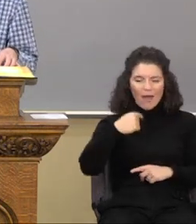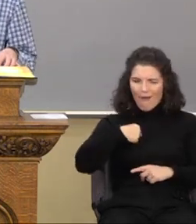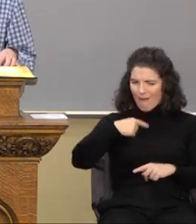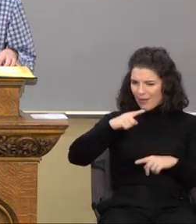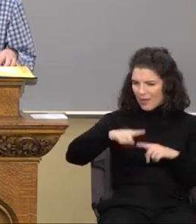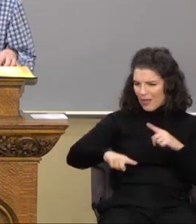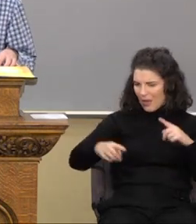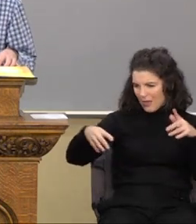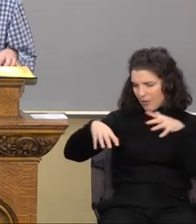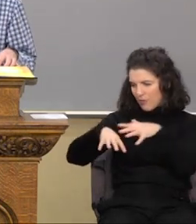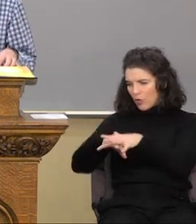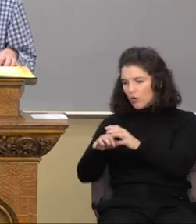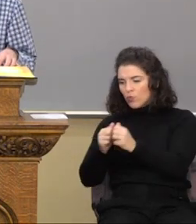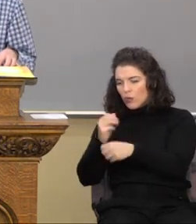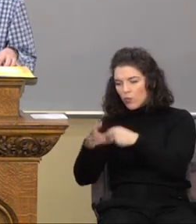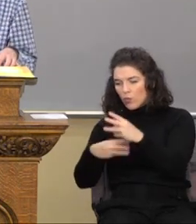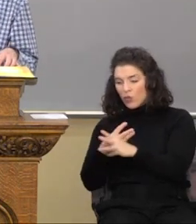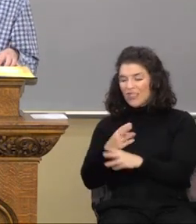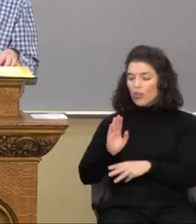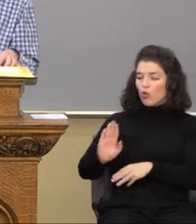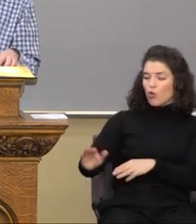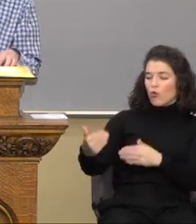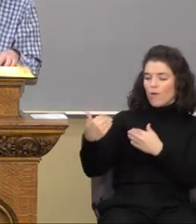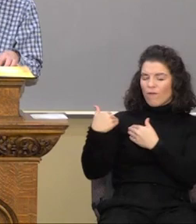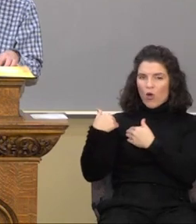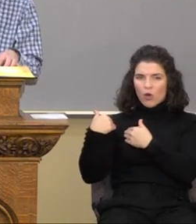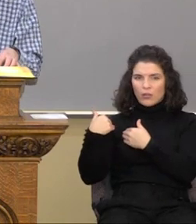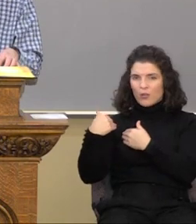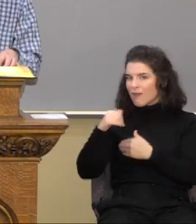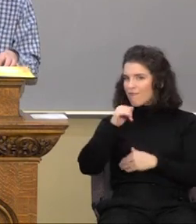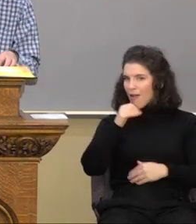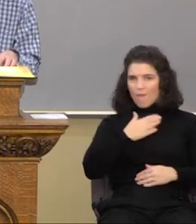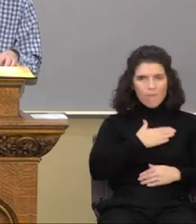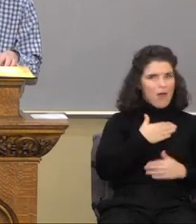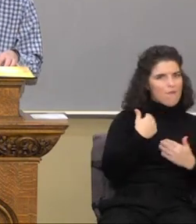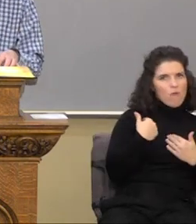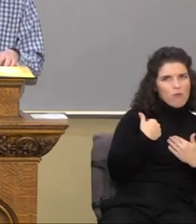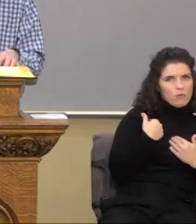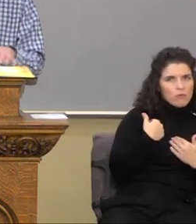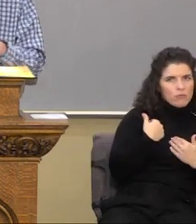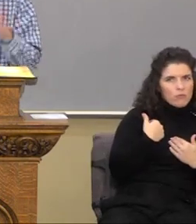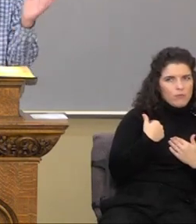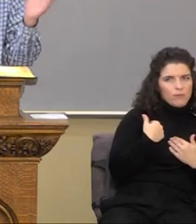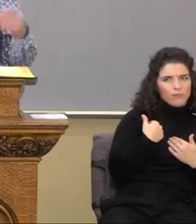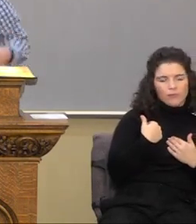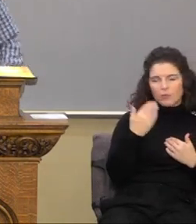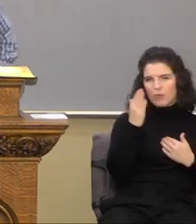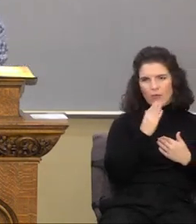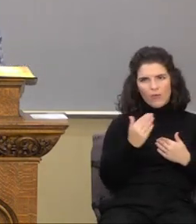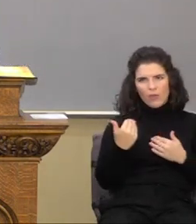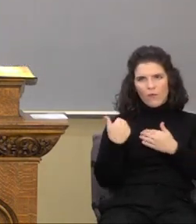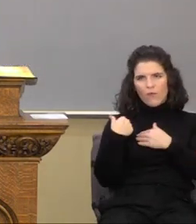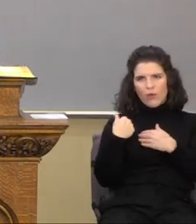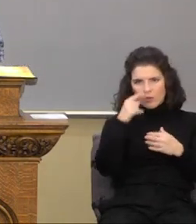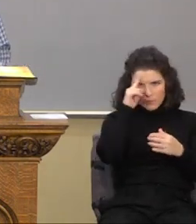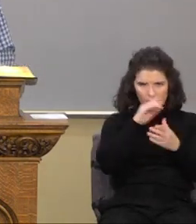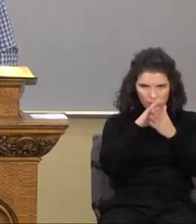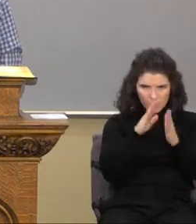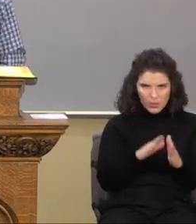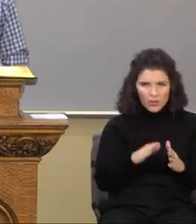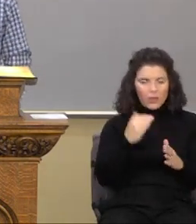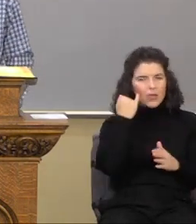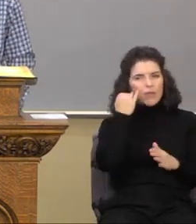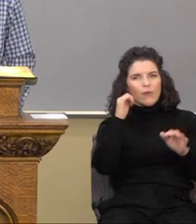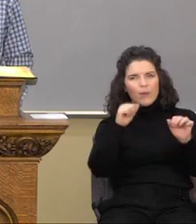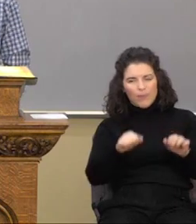be their fault. Okay? Not my fault. It should never be the fault of the believer. Verse 18, if it be possible, as